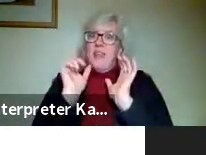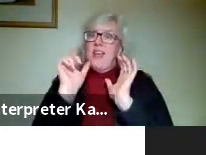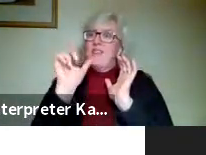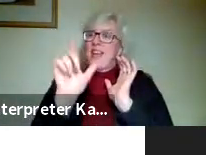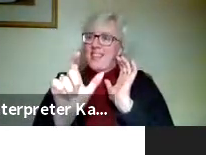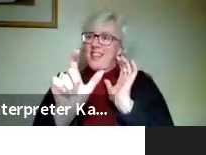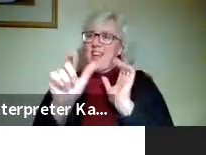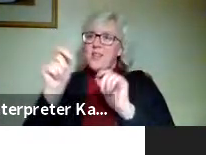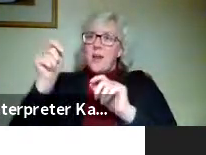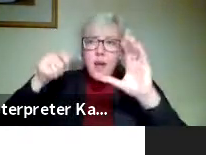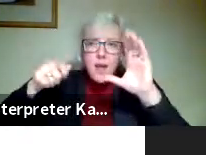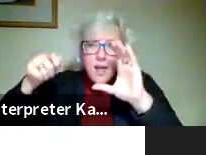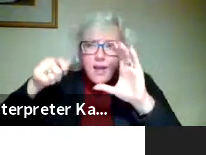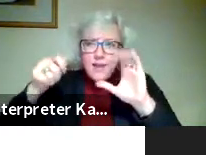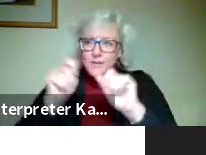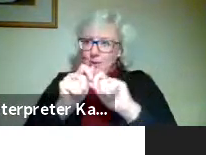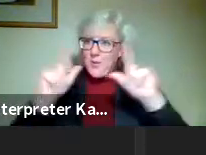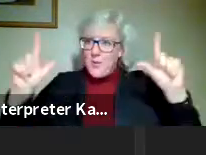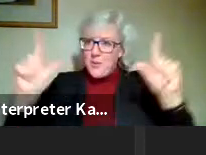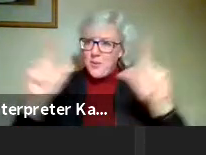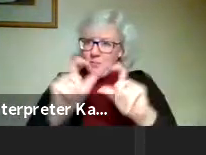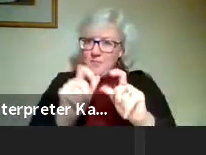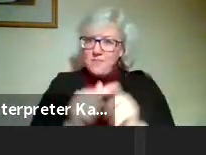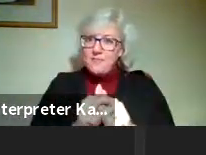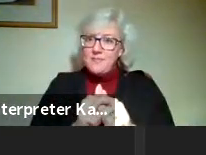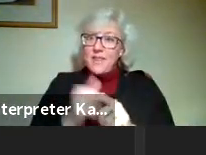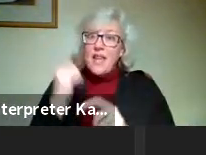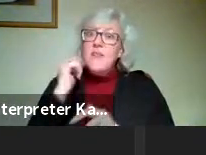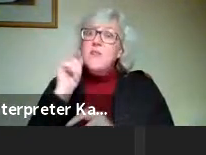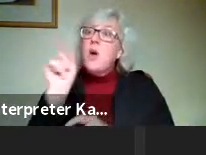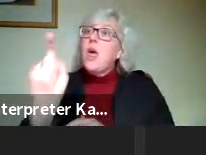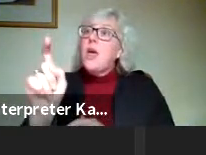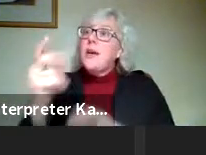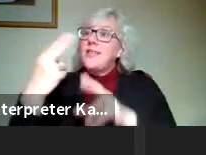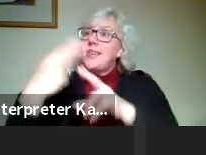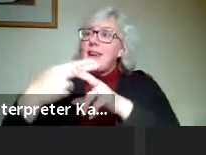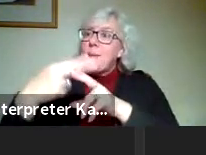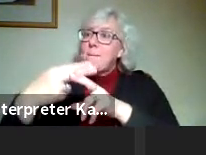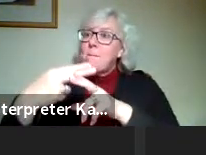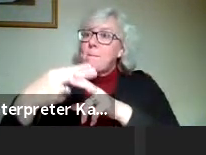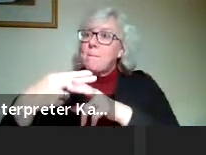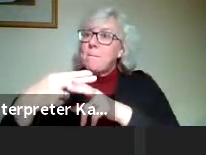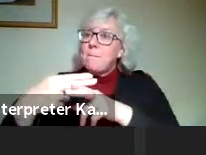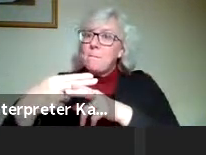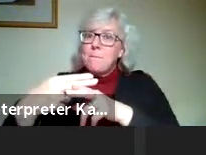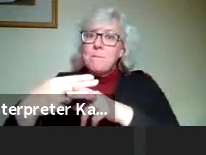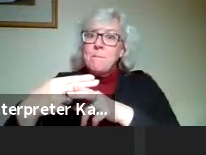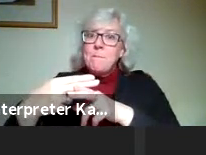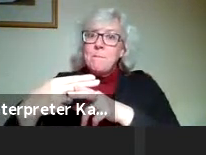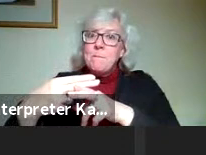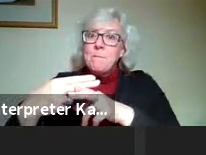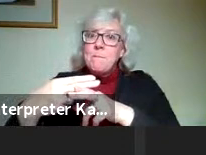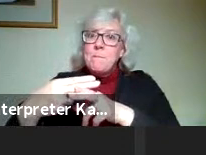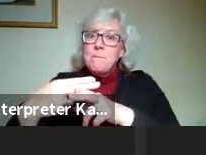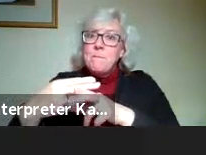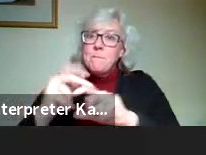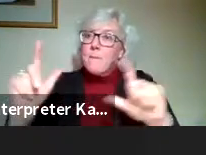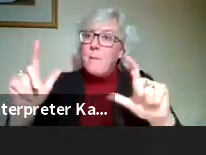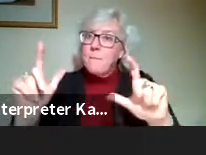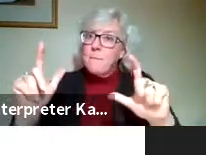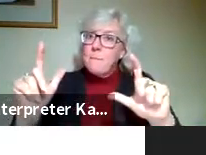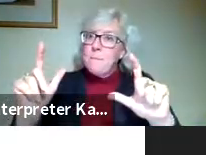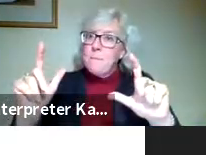the magnifying glass, you can zoom in as well. And then if you click on the name that's beneath it, right down here,